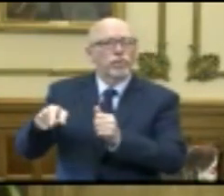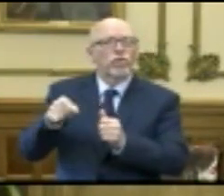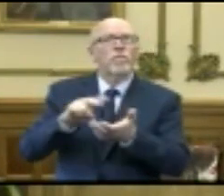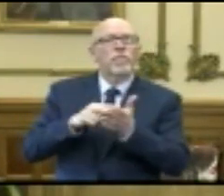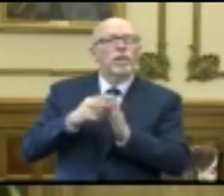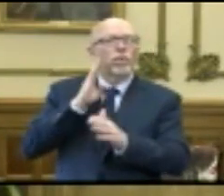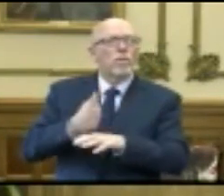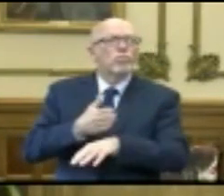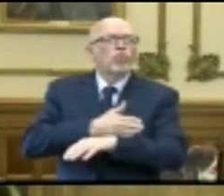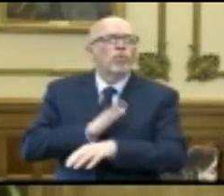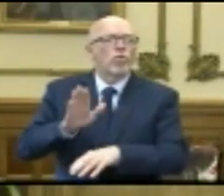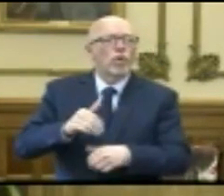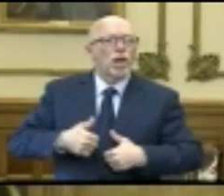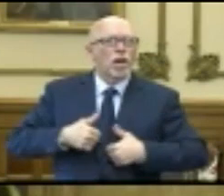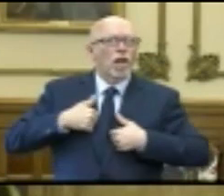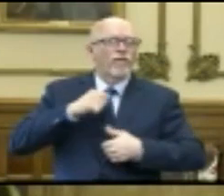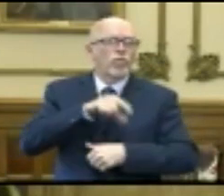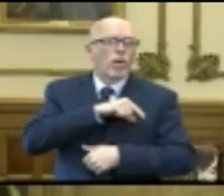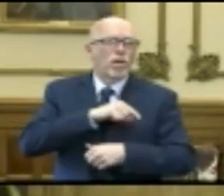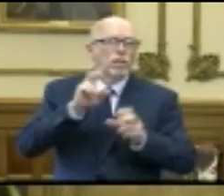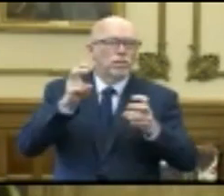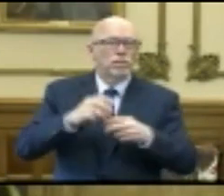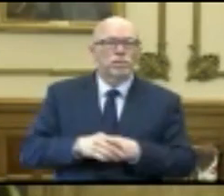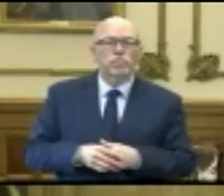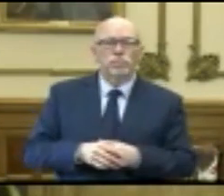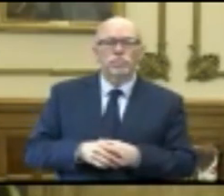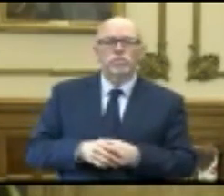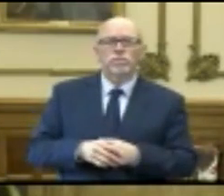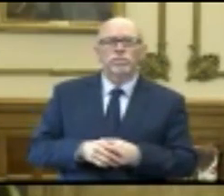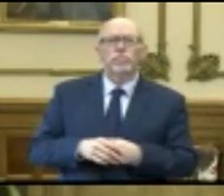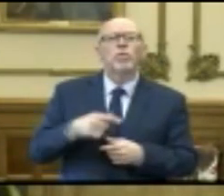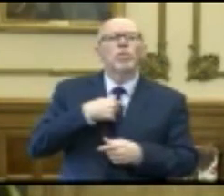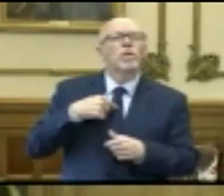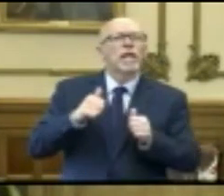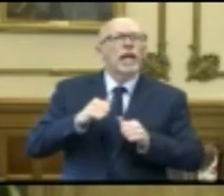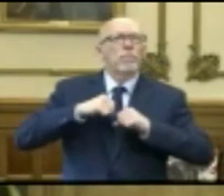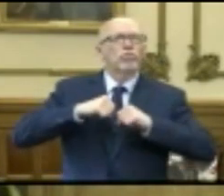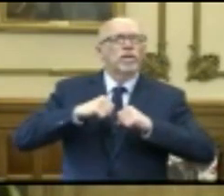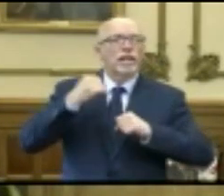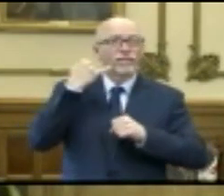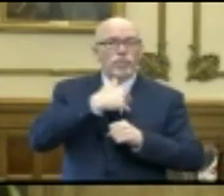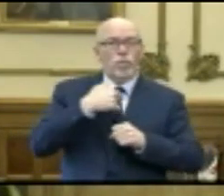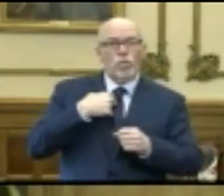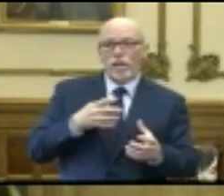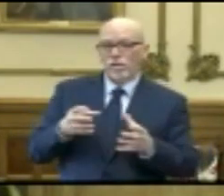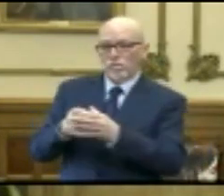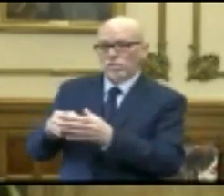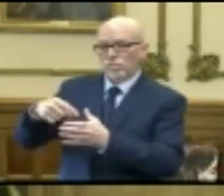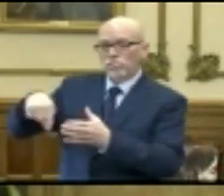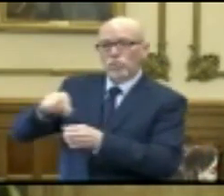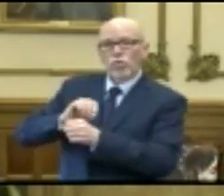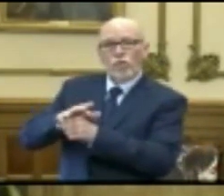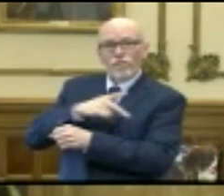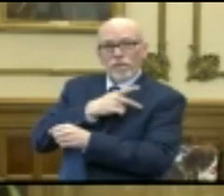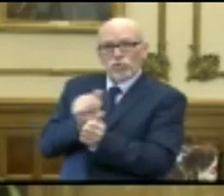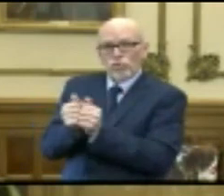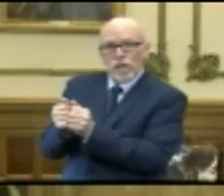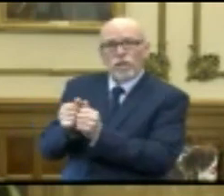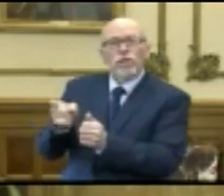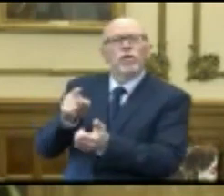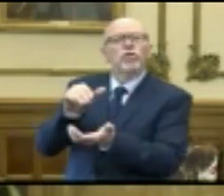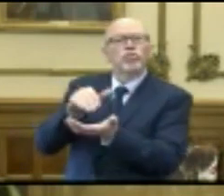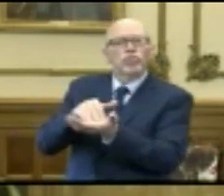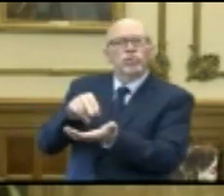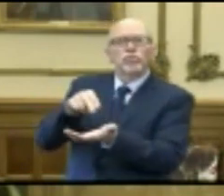improve their quality of life. We can also better protect, when we cohort these patients, our health care providers, making